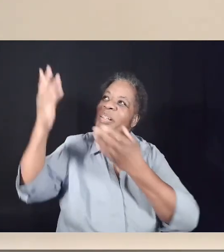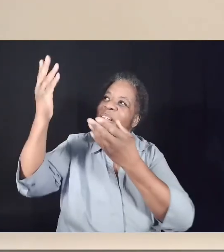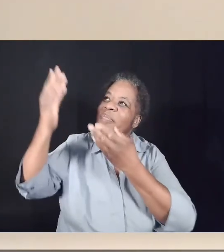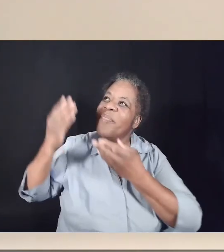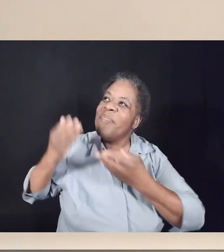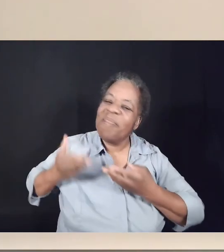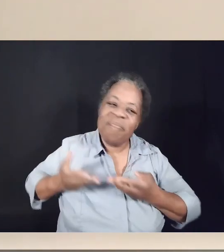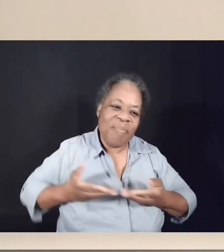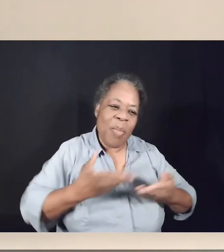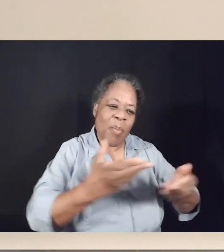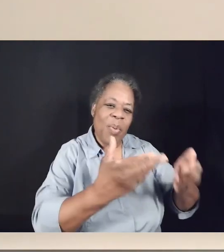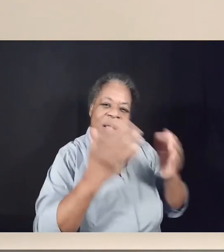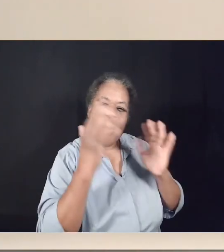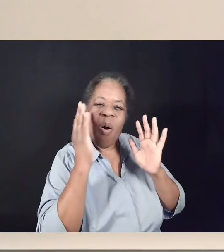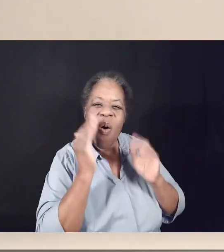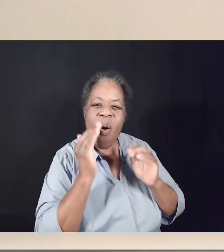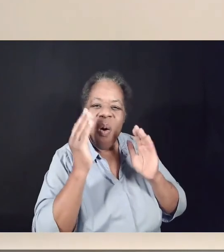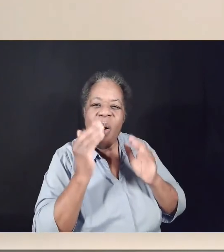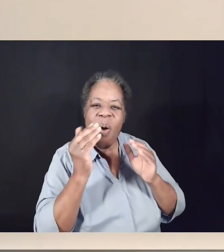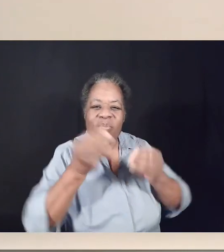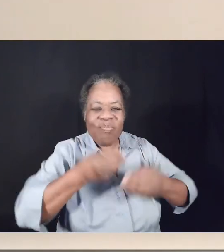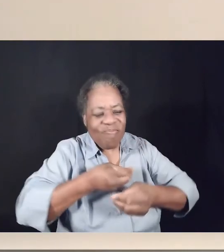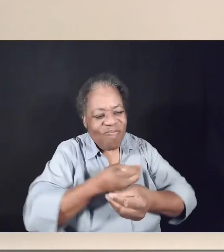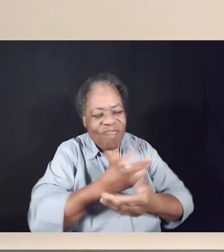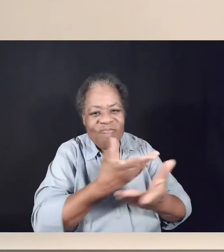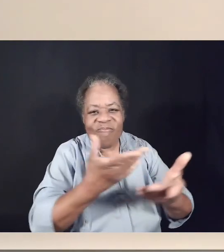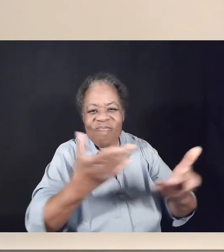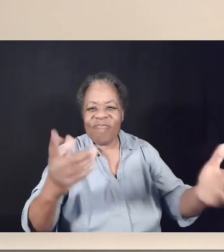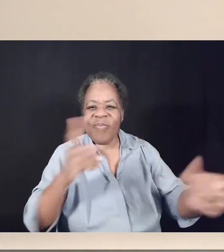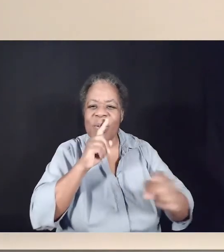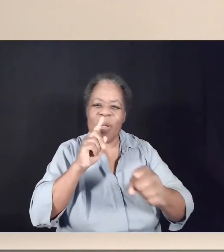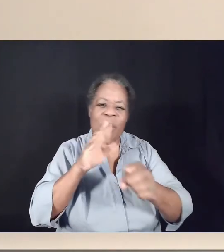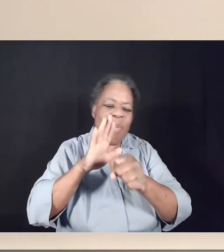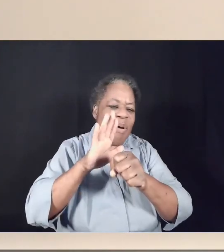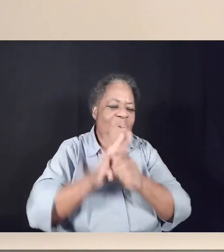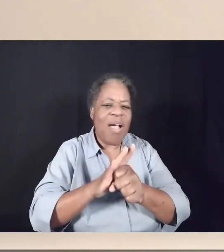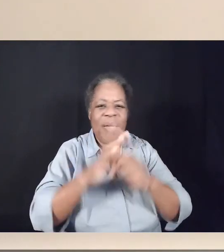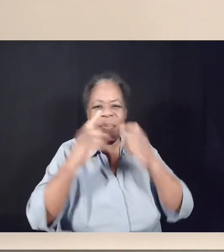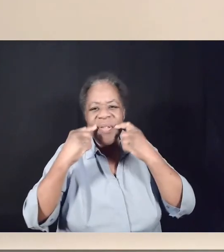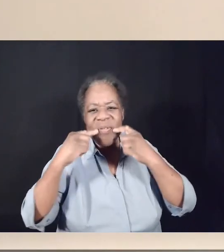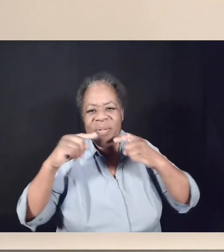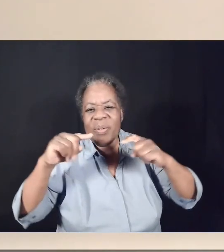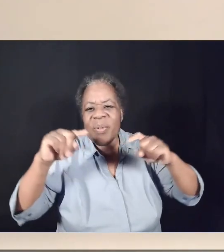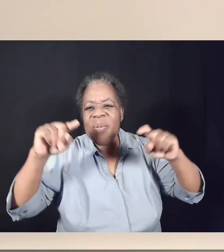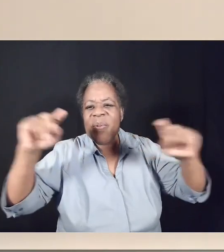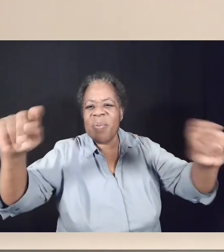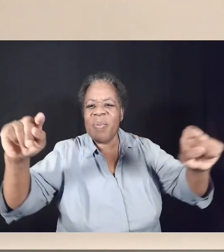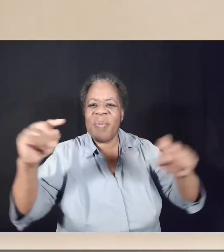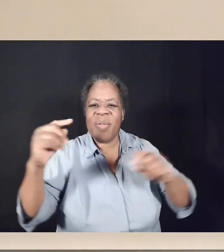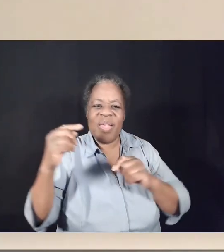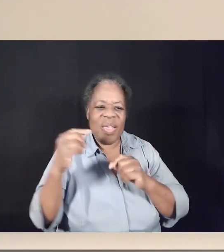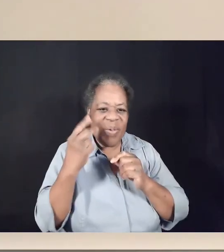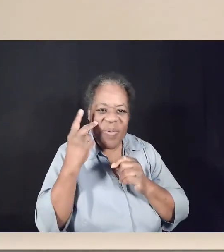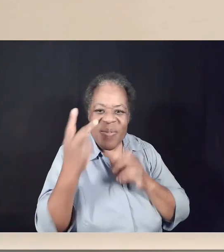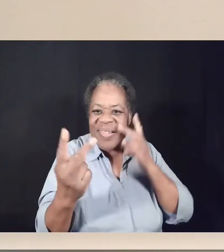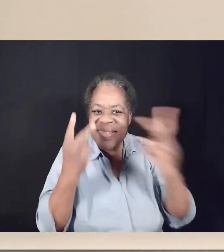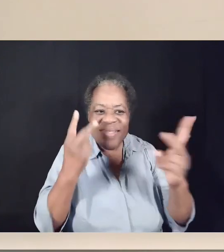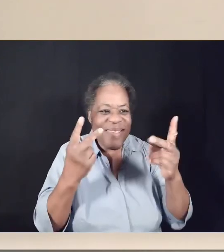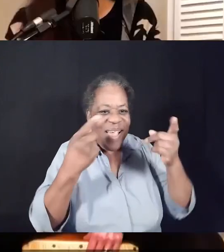The promise fulfilled in a moment, we're still watching it unfold.